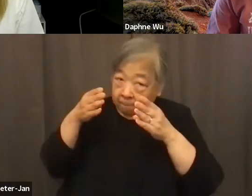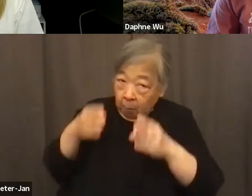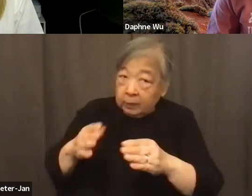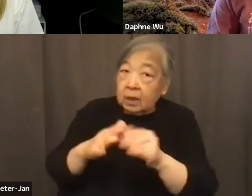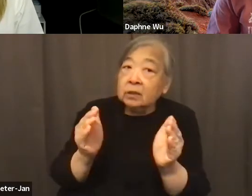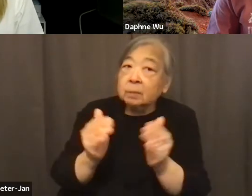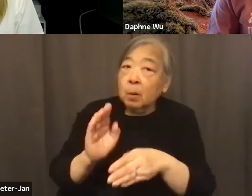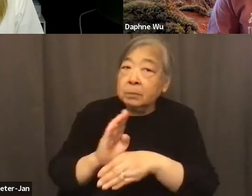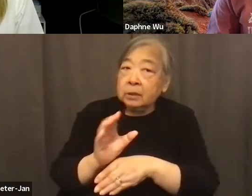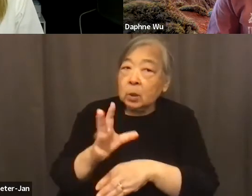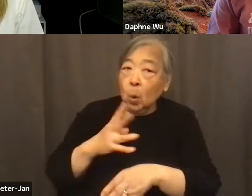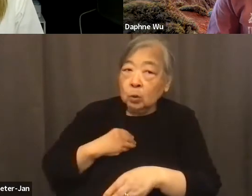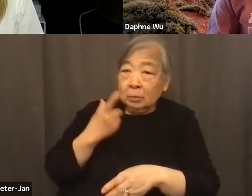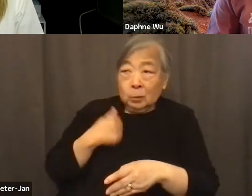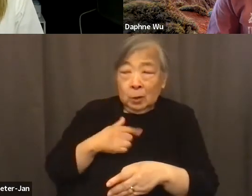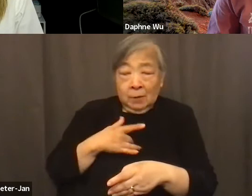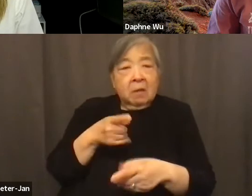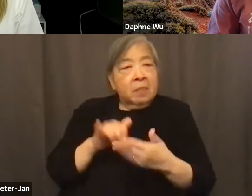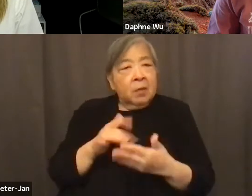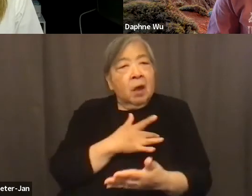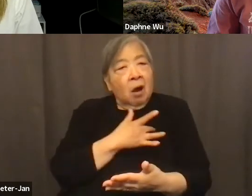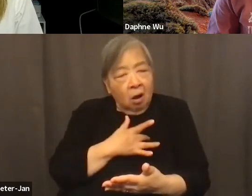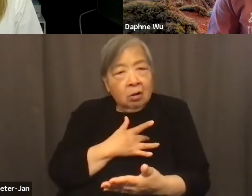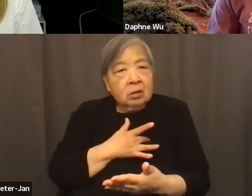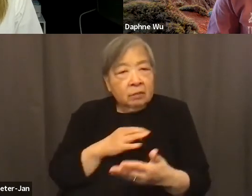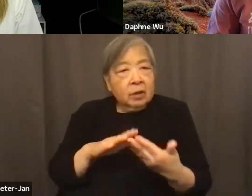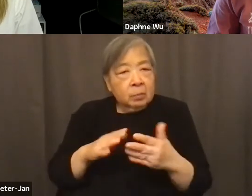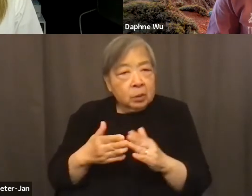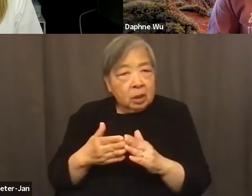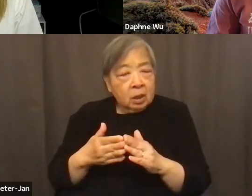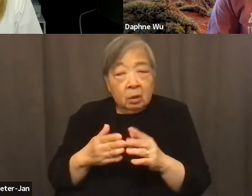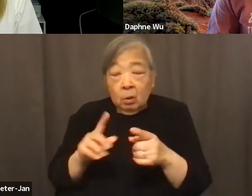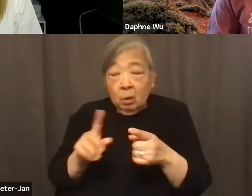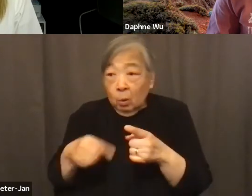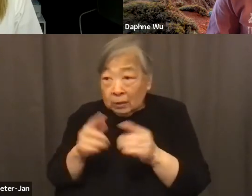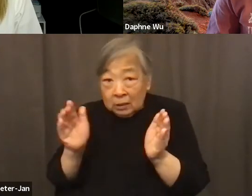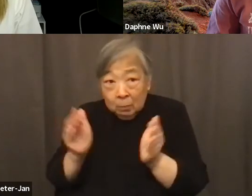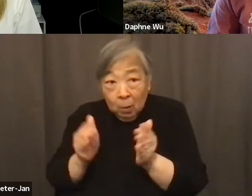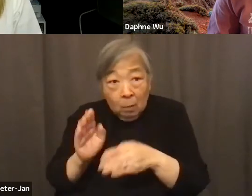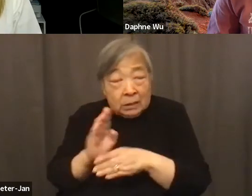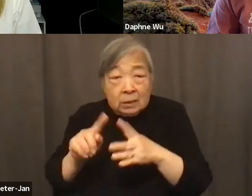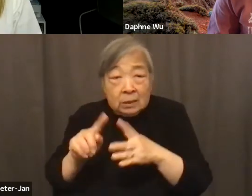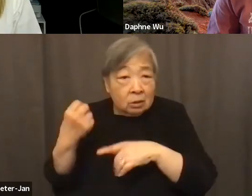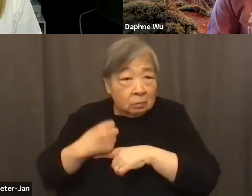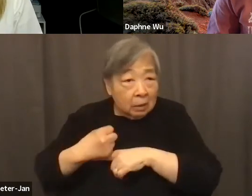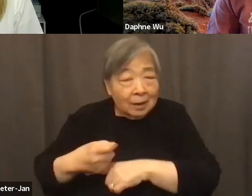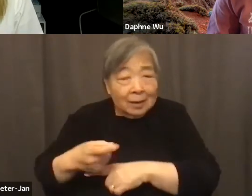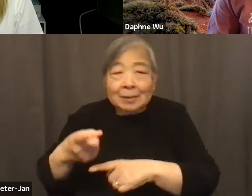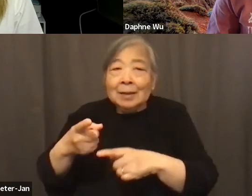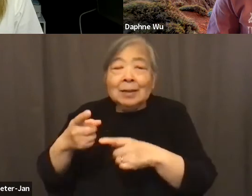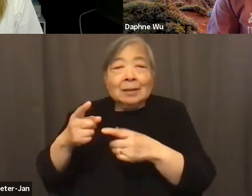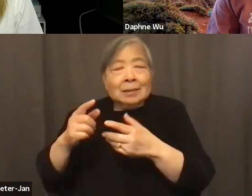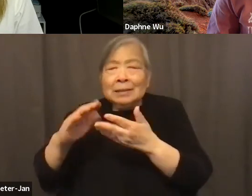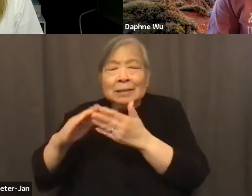we, we believe that they're the heart of the community. Once you start to lose small businesses, New York City becomes a little bit more homogenous.